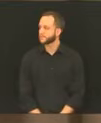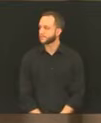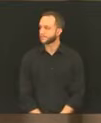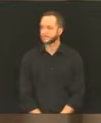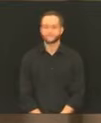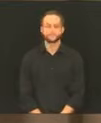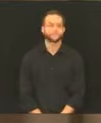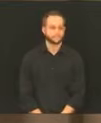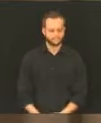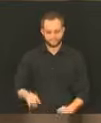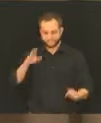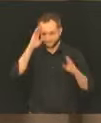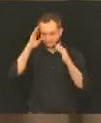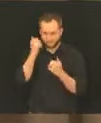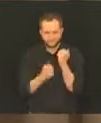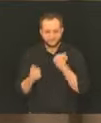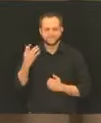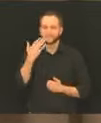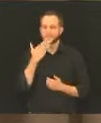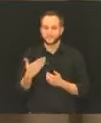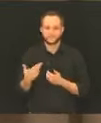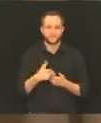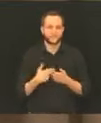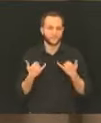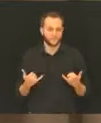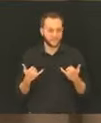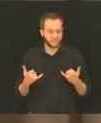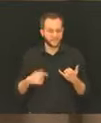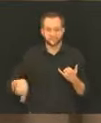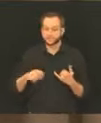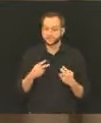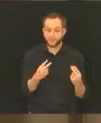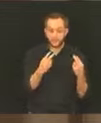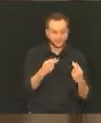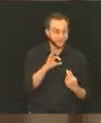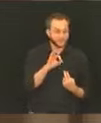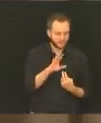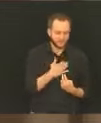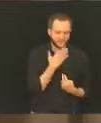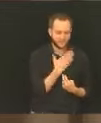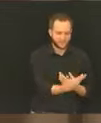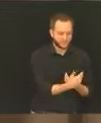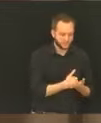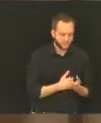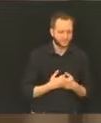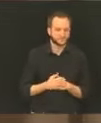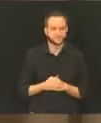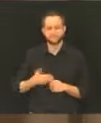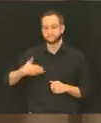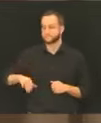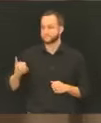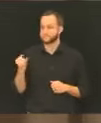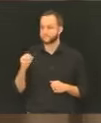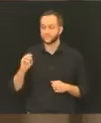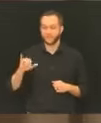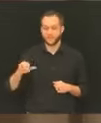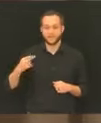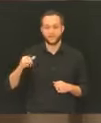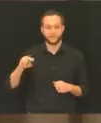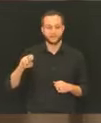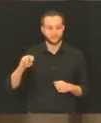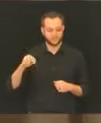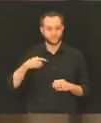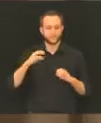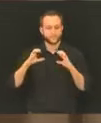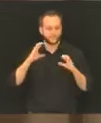Hi, everybody. Thank you for joining us today. Those who are watching on Facebook, thanks for joining us. I'm Jody Hanson. I am the Communications